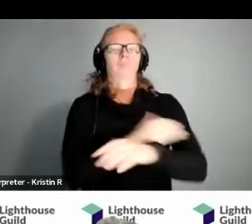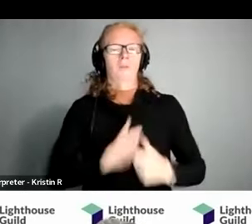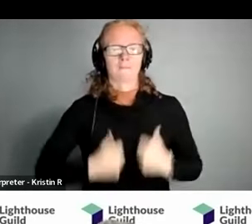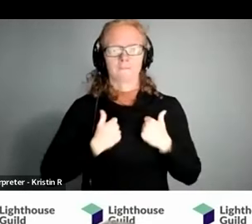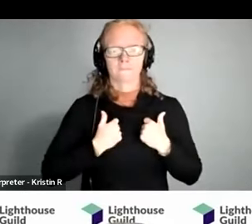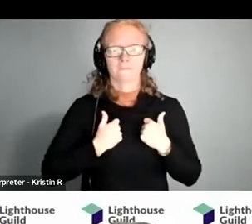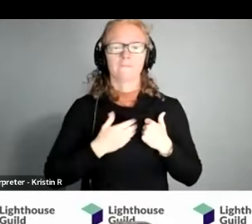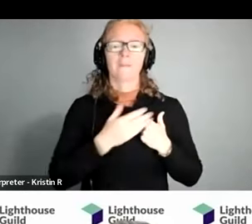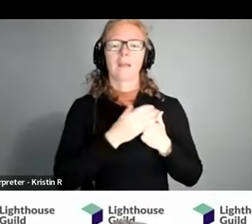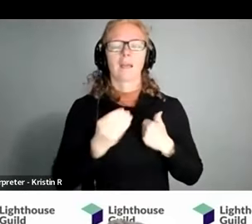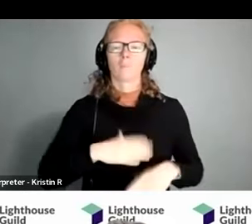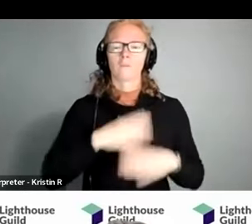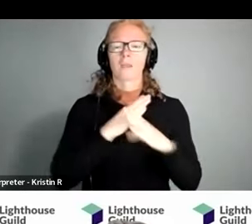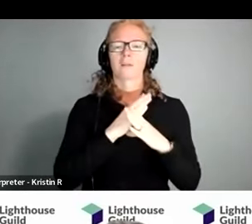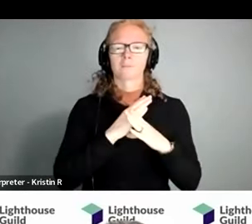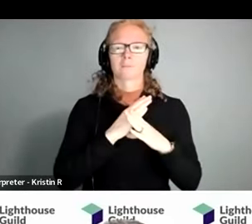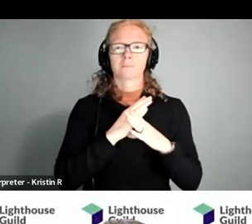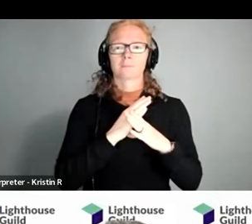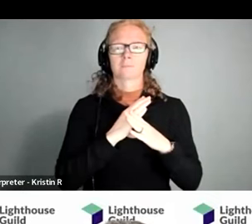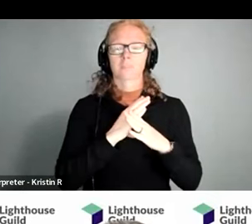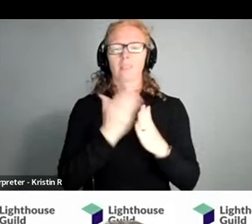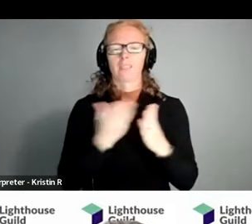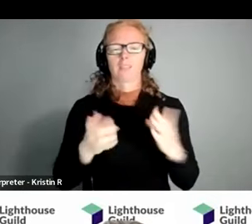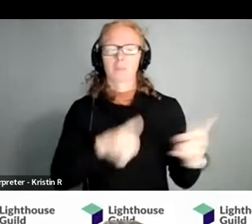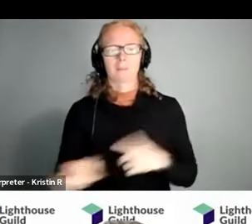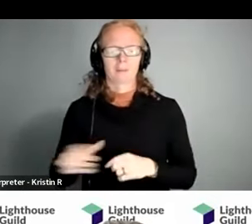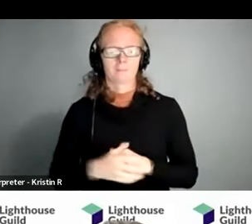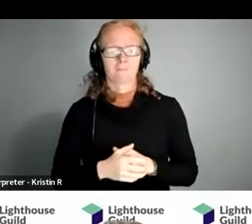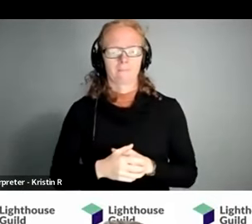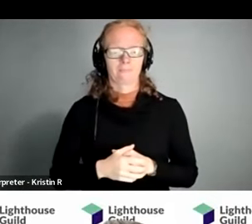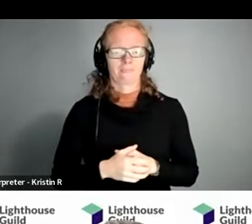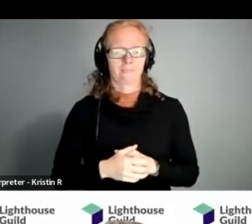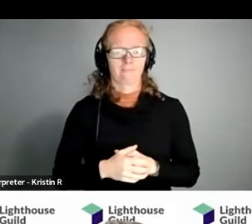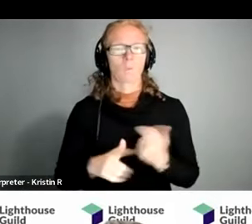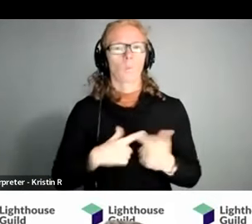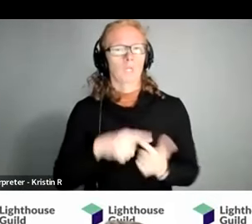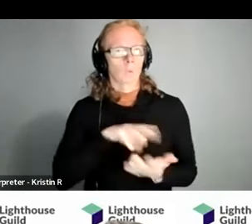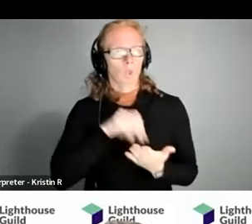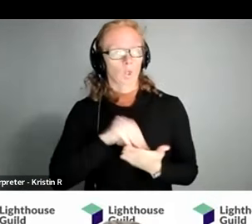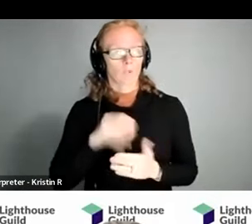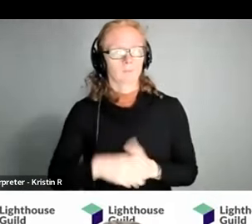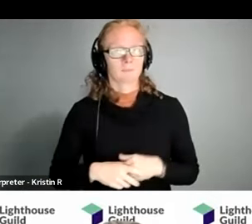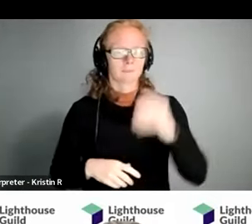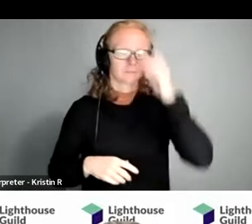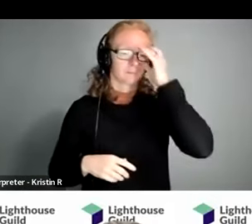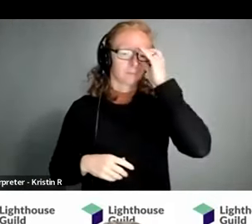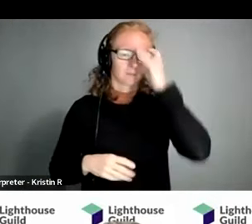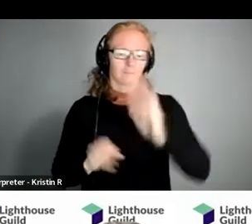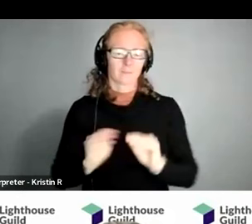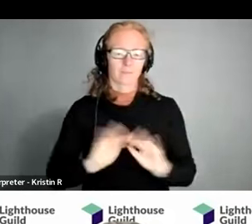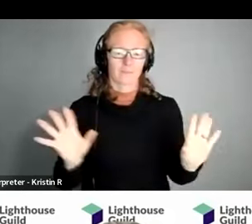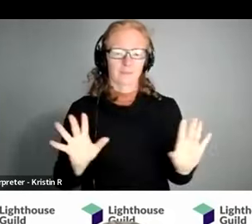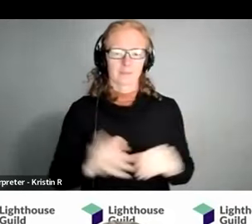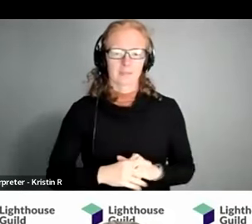and also prevent other things from happening once you learn what's going on so i obviously we're going to be sending